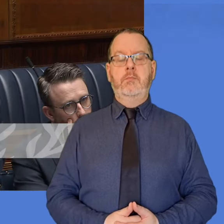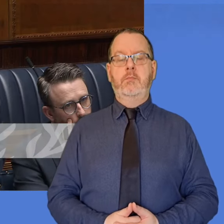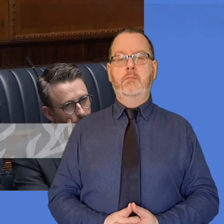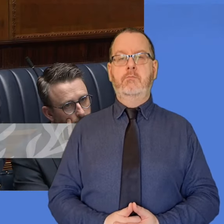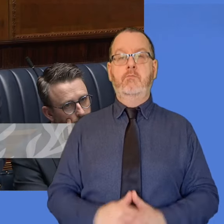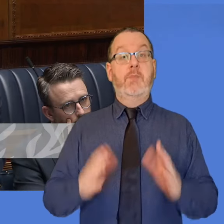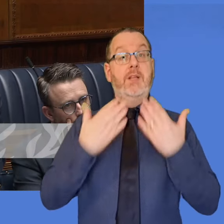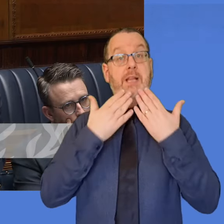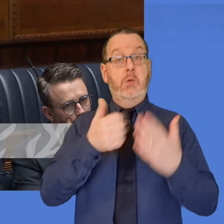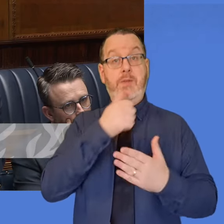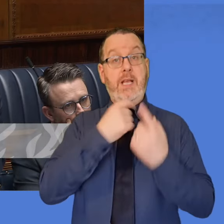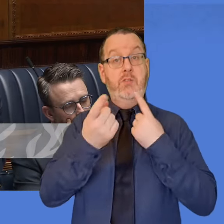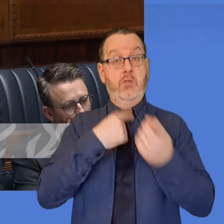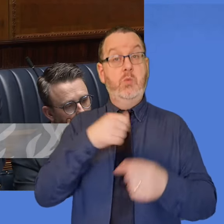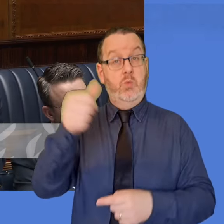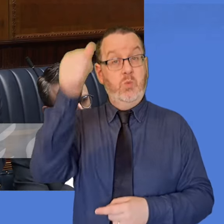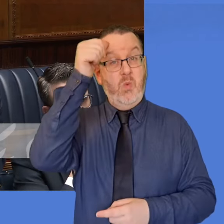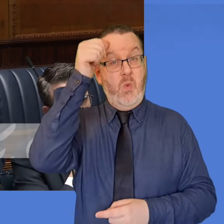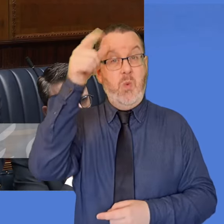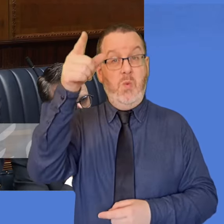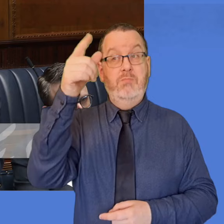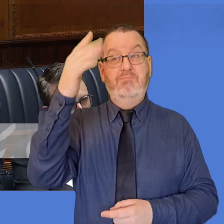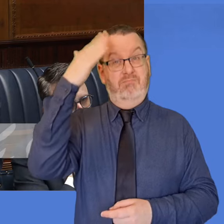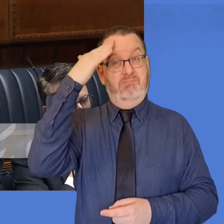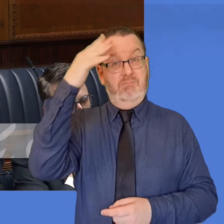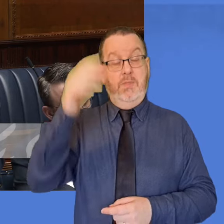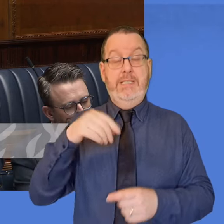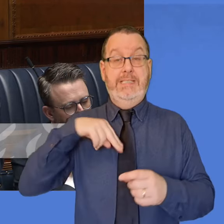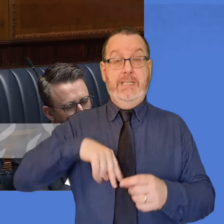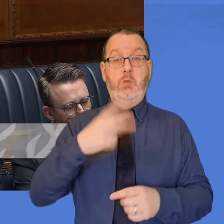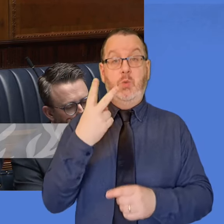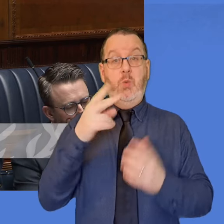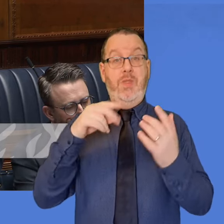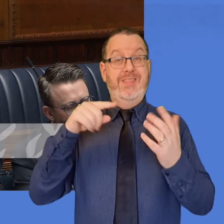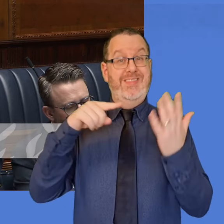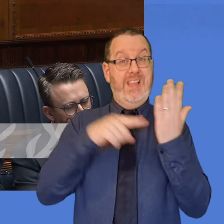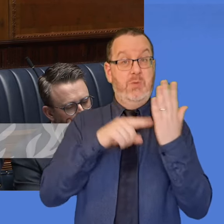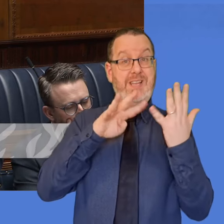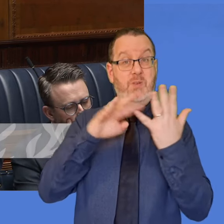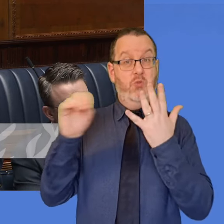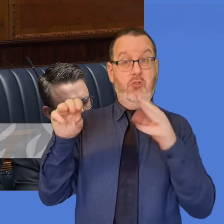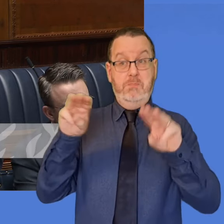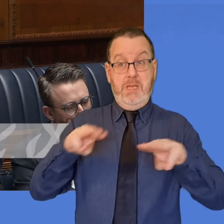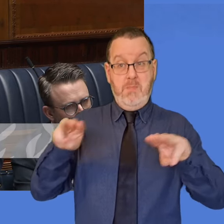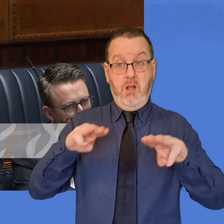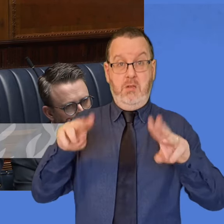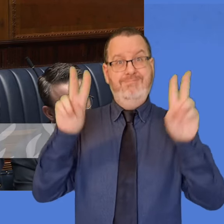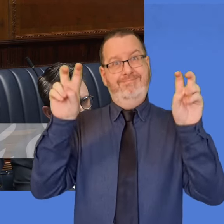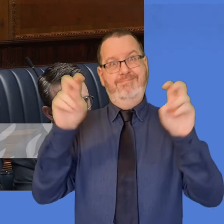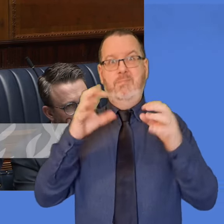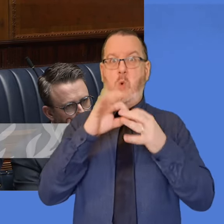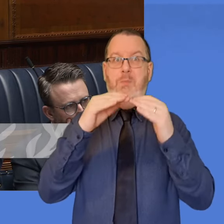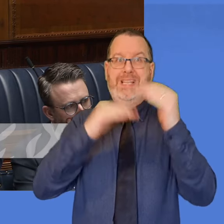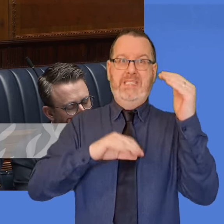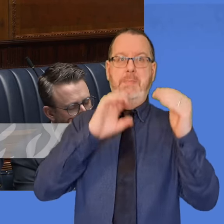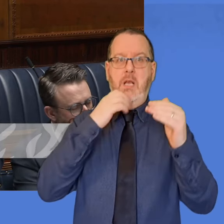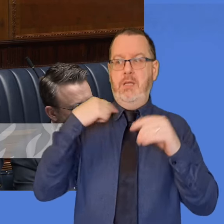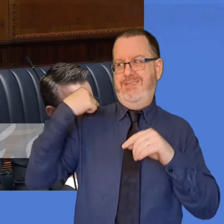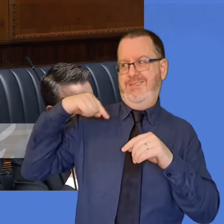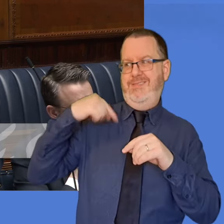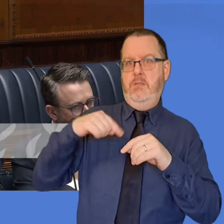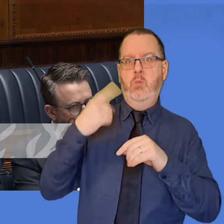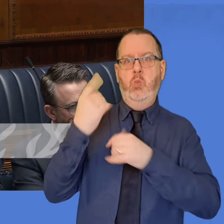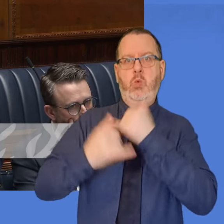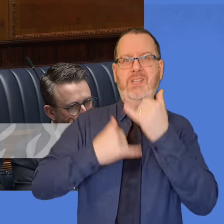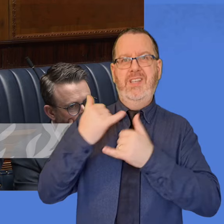aware that almost 2,900 households presented as homeless due to loss of rented accommodation in 2022-23, a 17